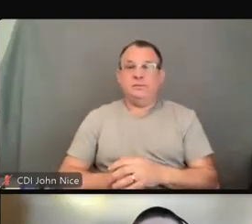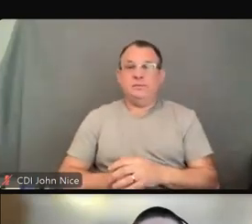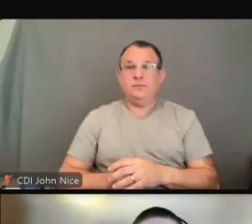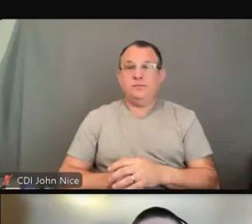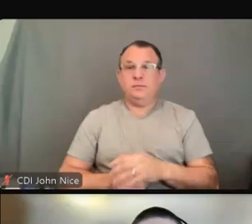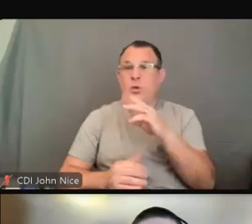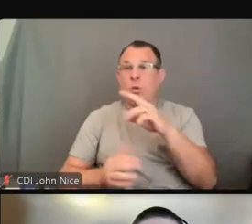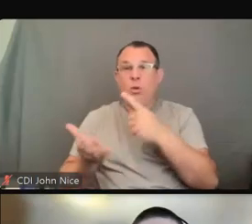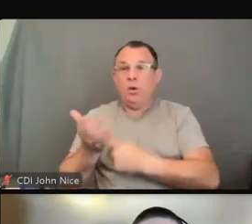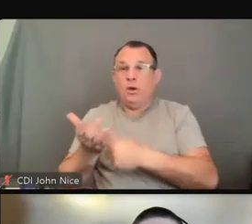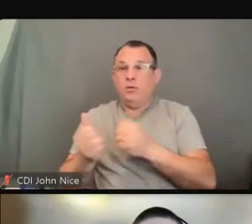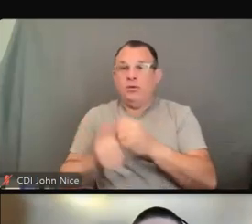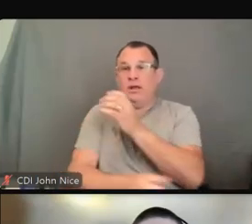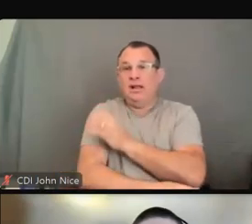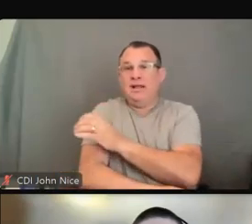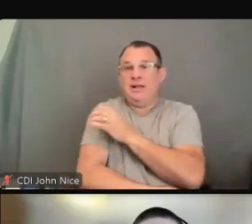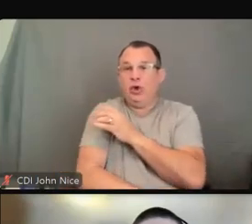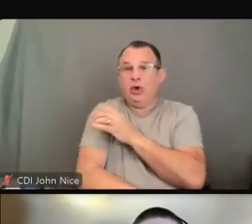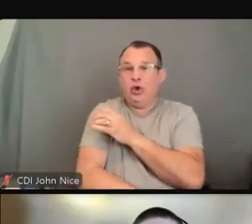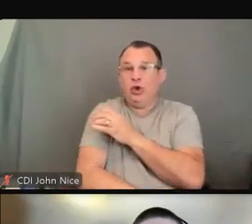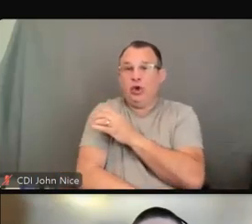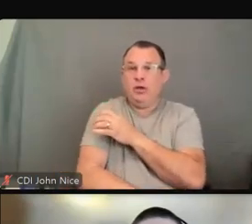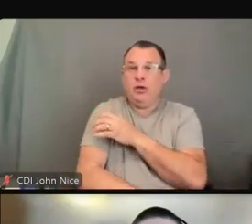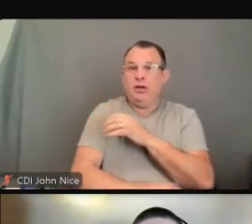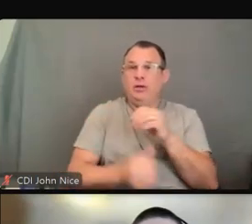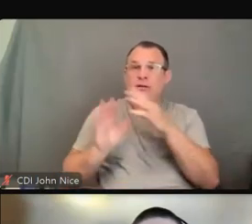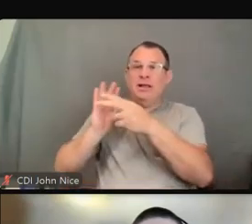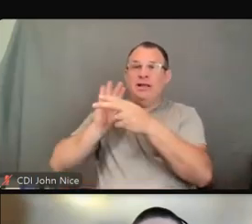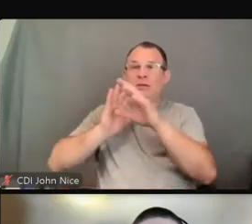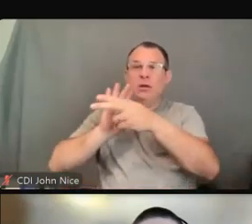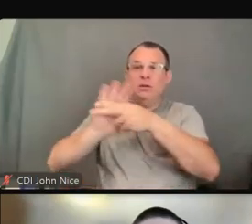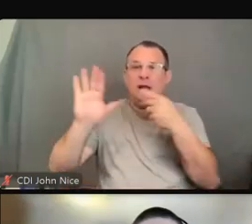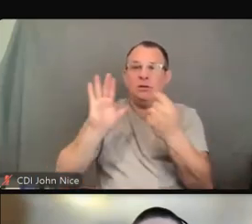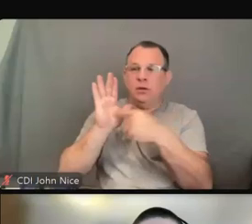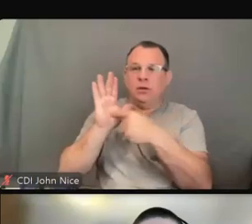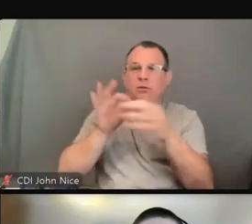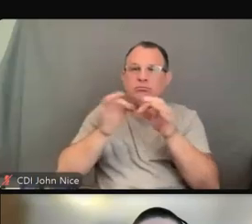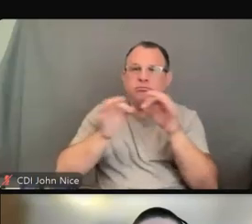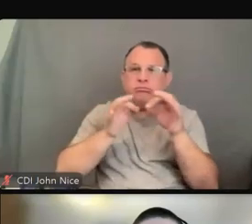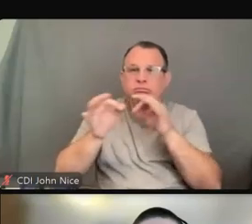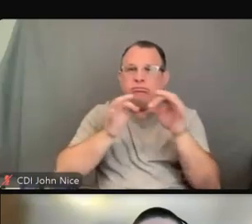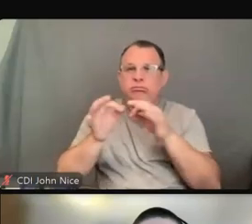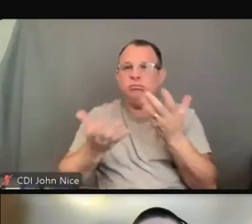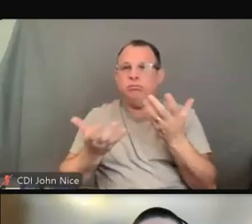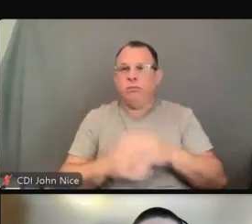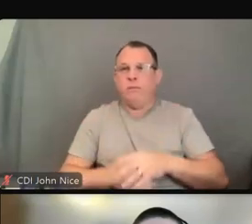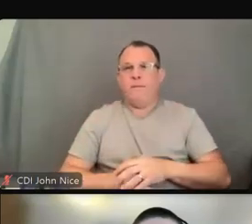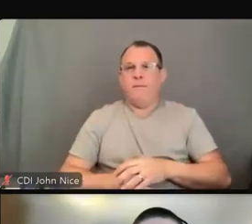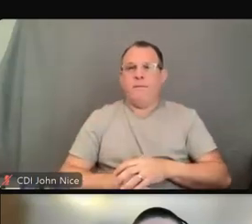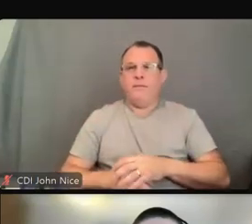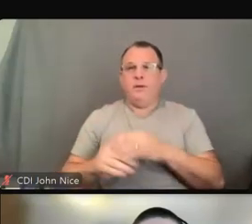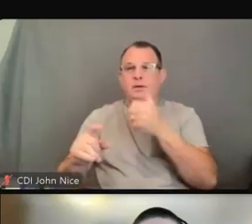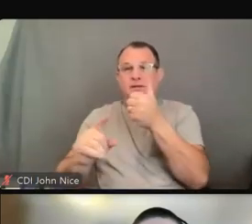such as about diagnoses, a prognosis, self-care, or